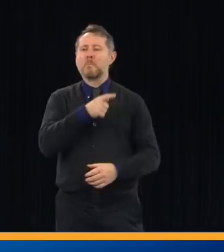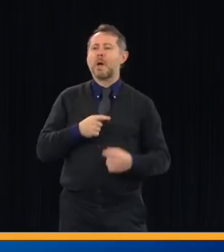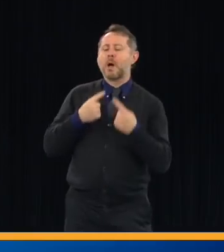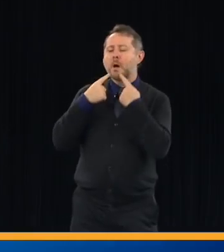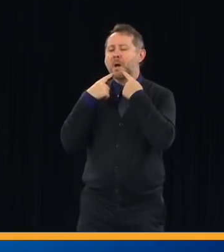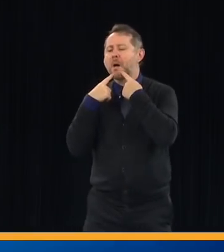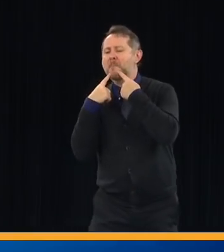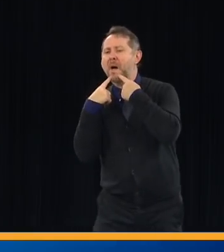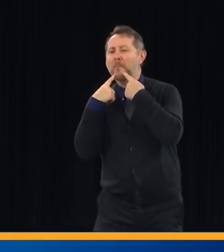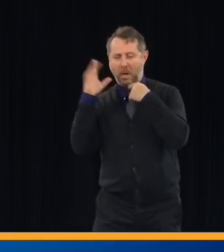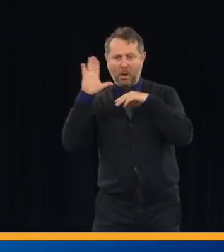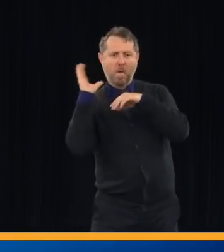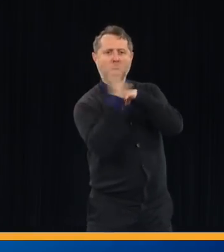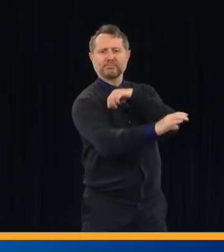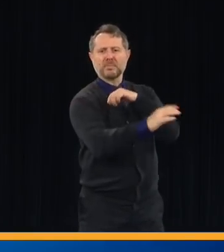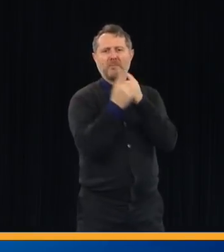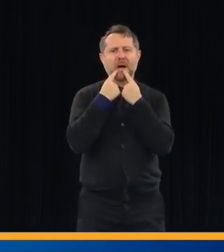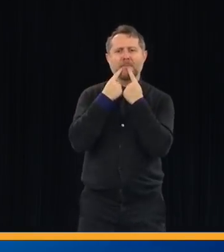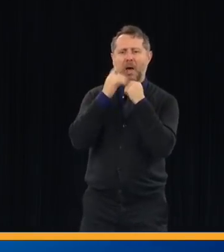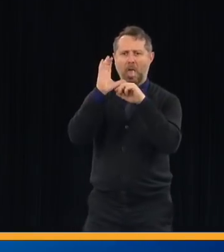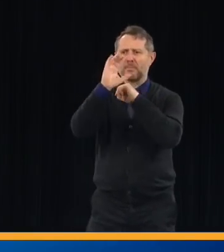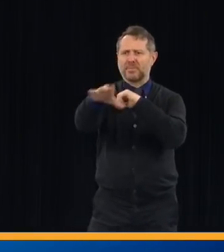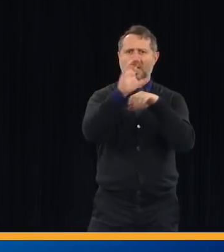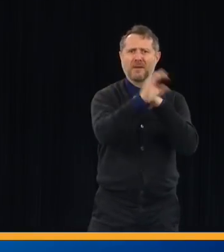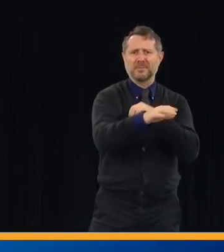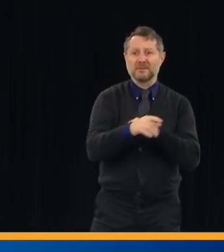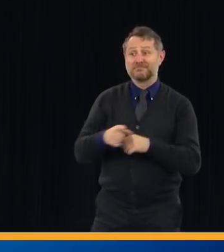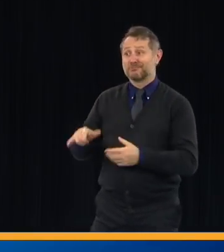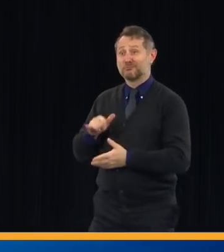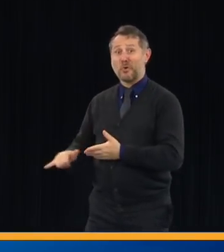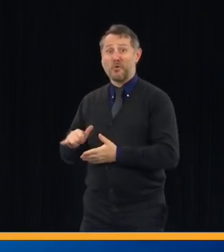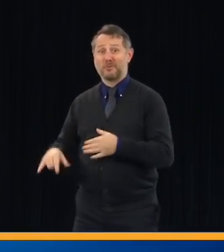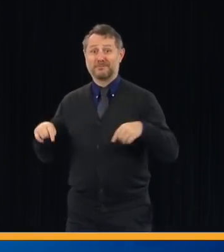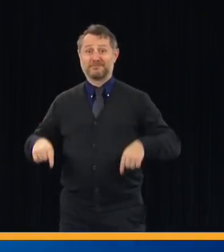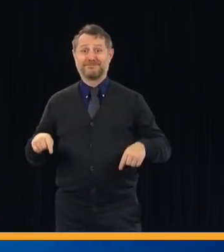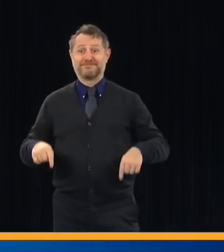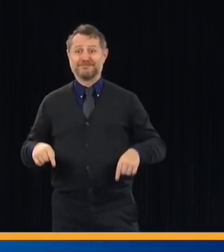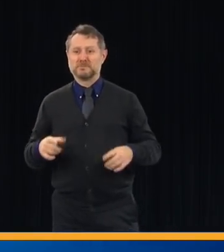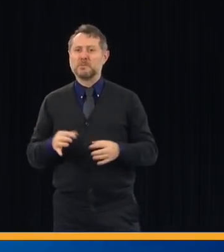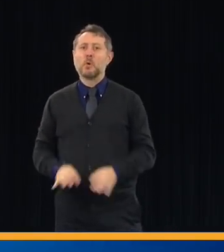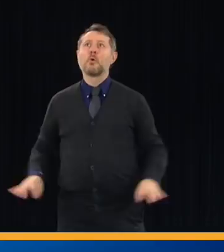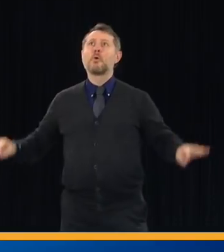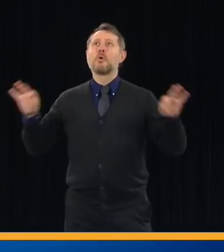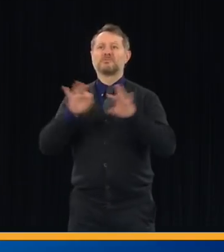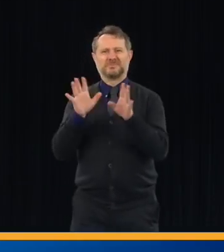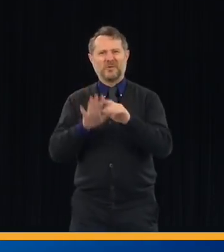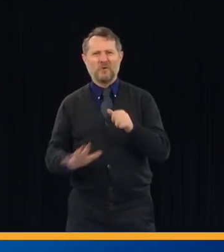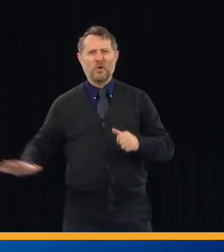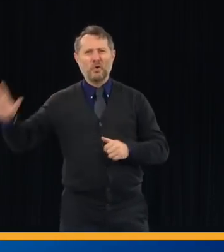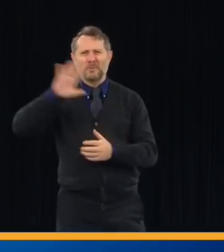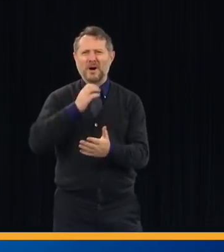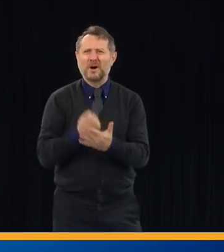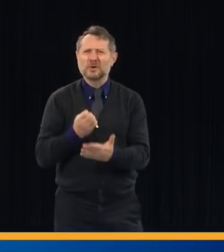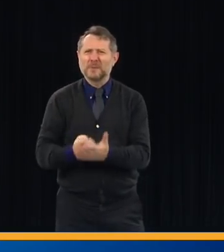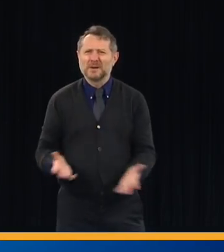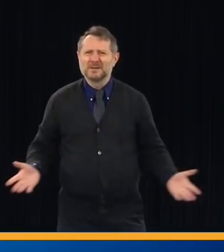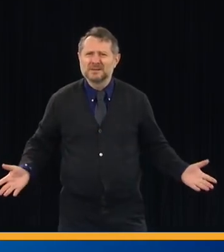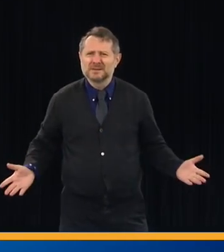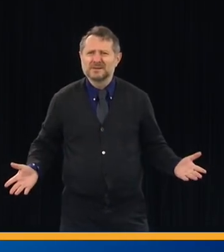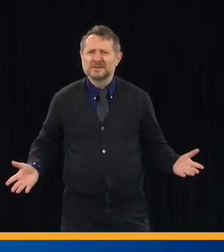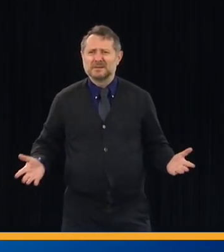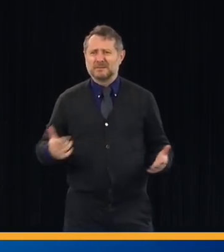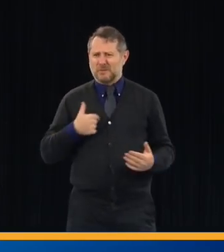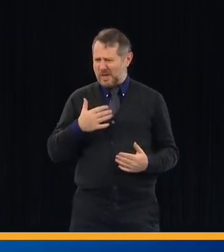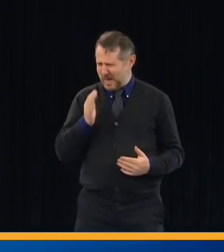is vital to this American economy. It's not just about New York. Our economy is vital to this country.